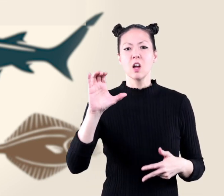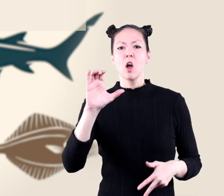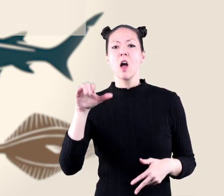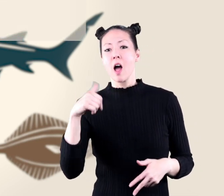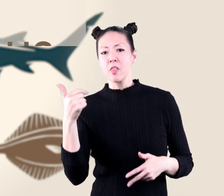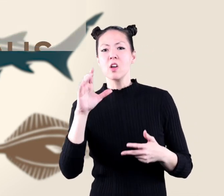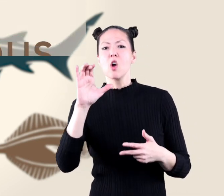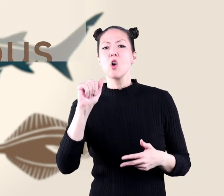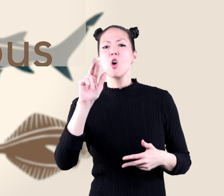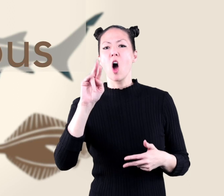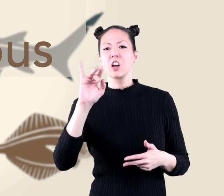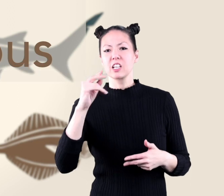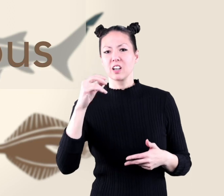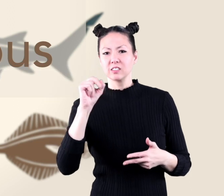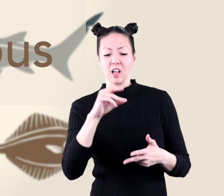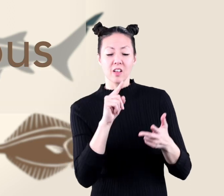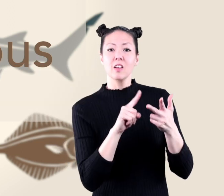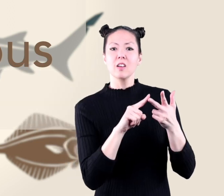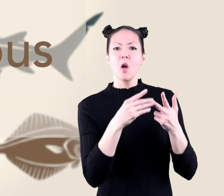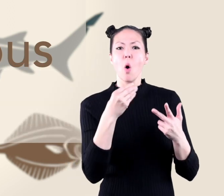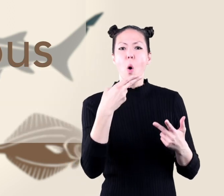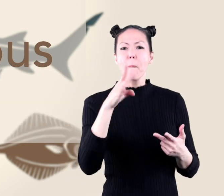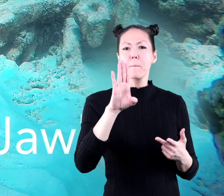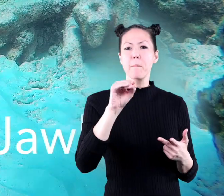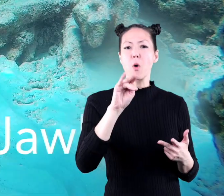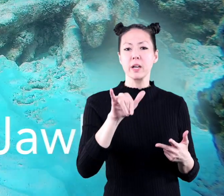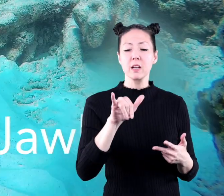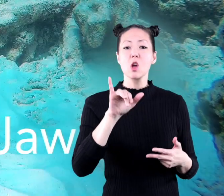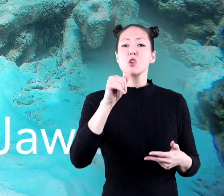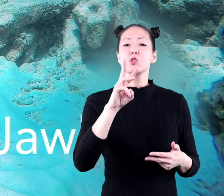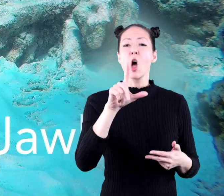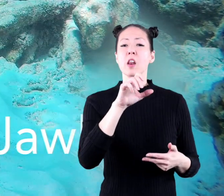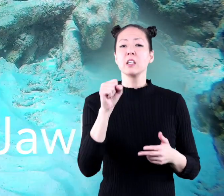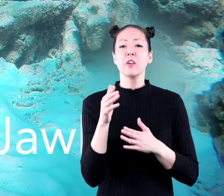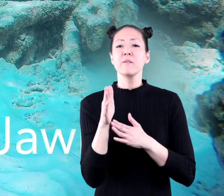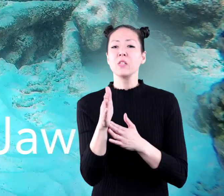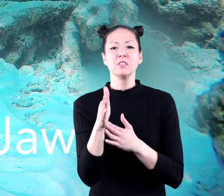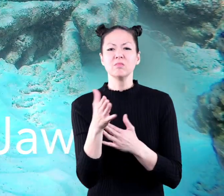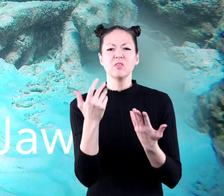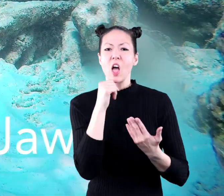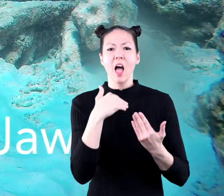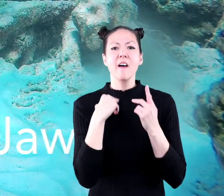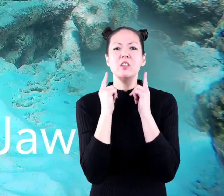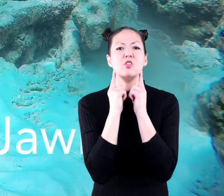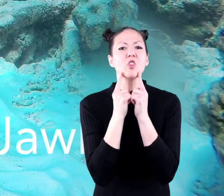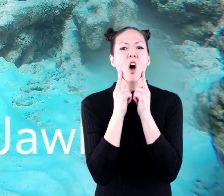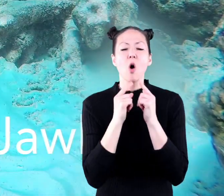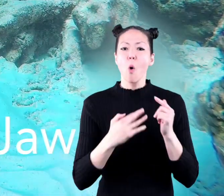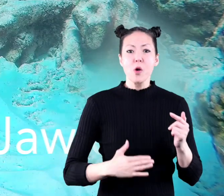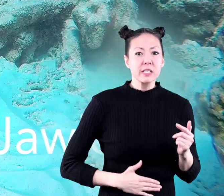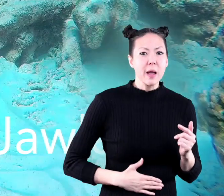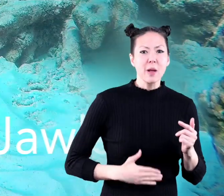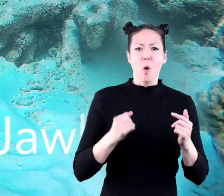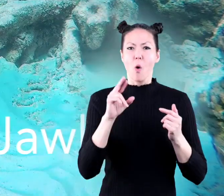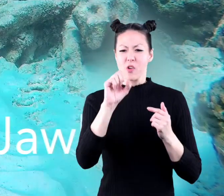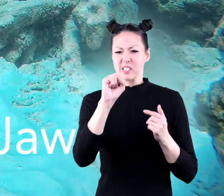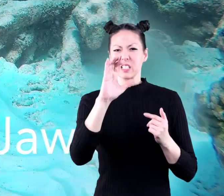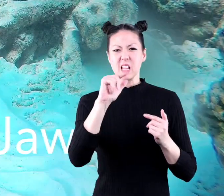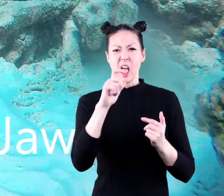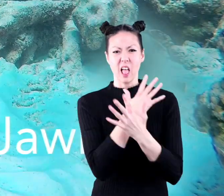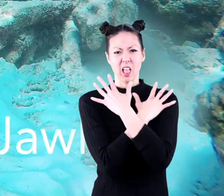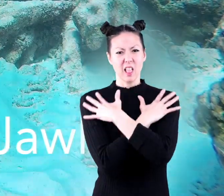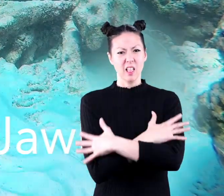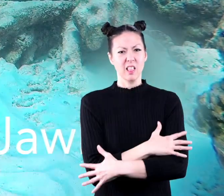cartilaginous and bony jawless fish do not have jaws a stomach or